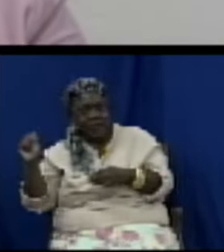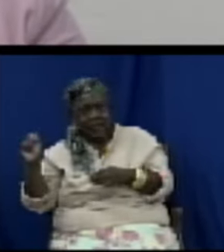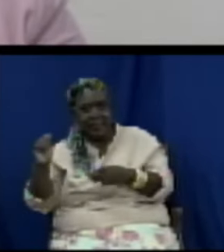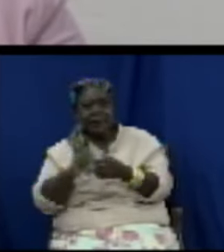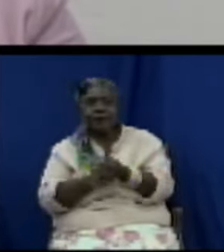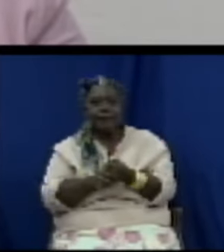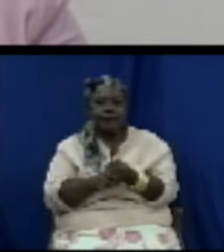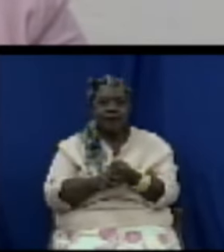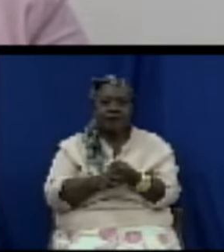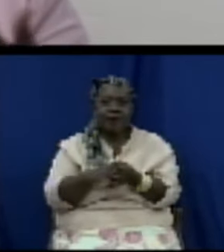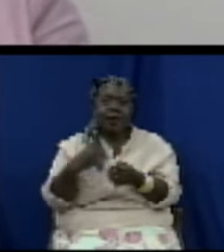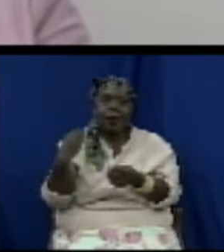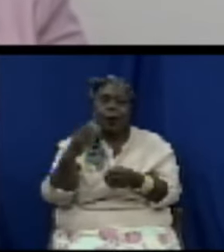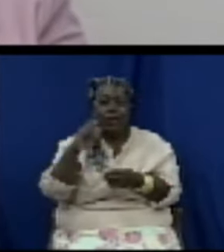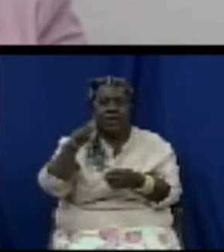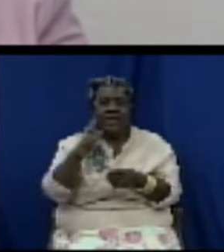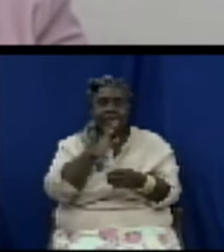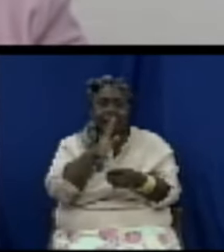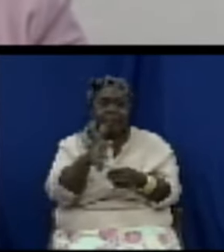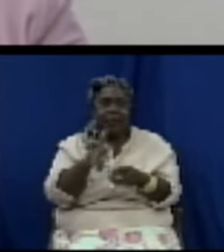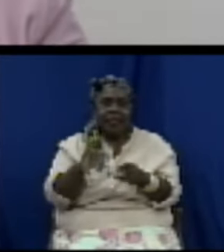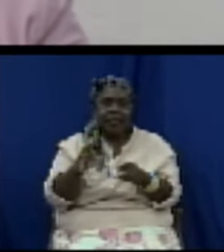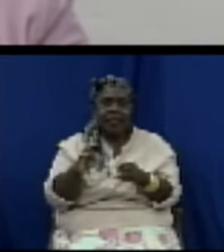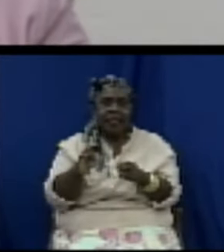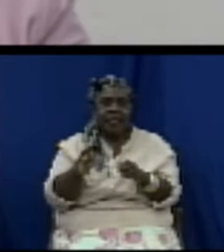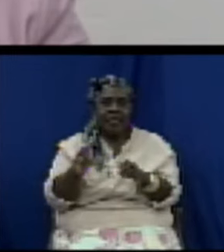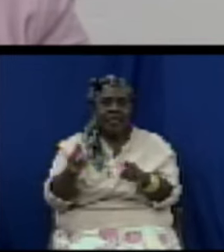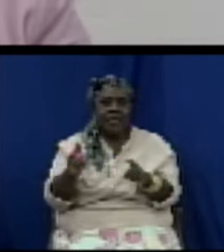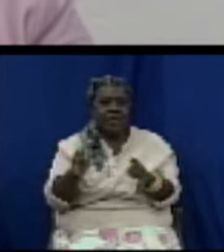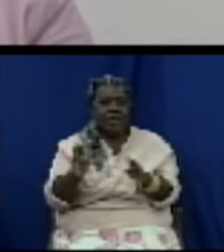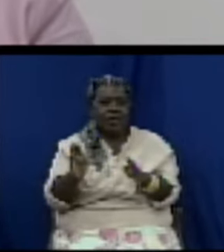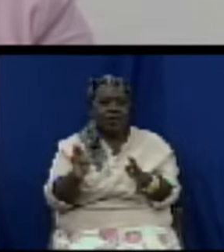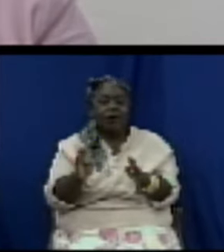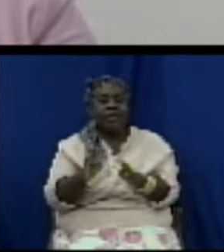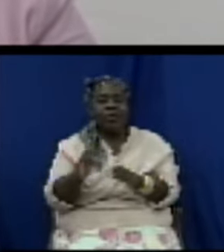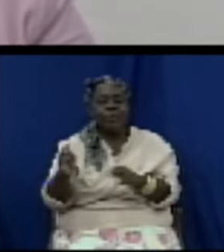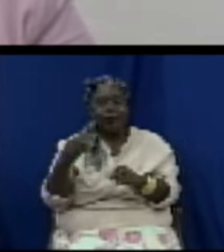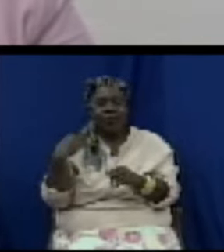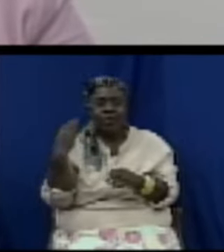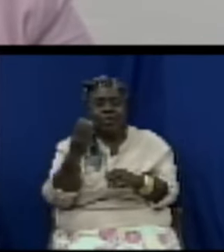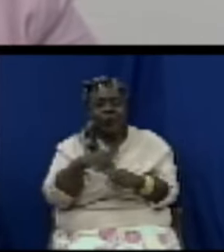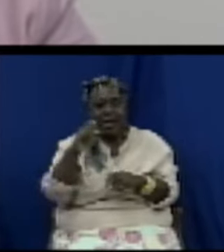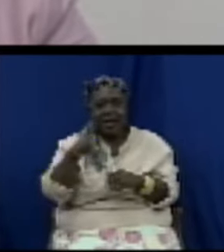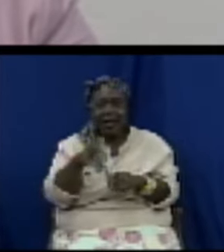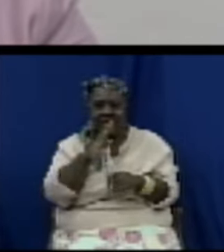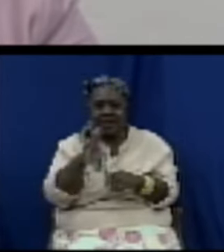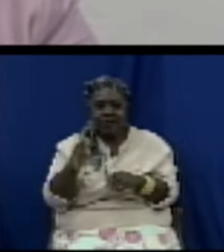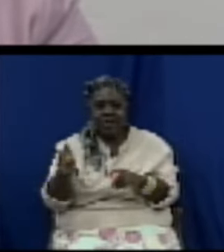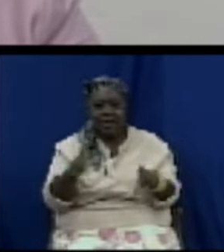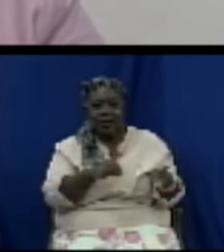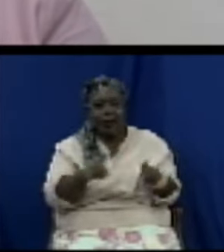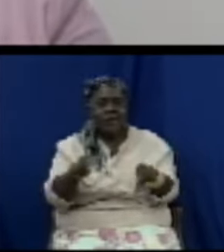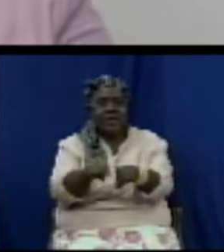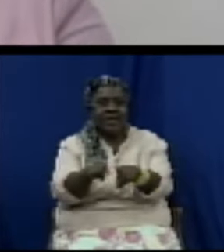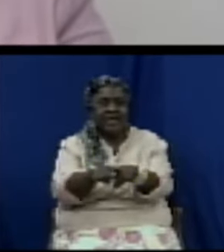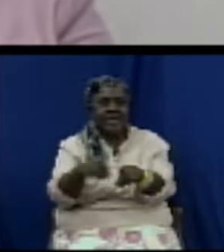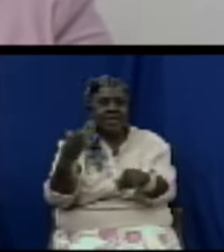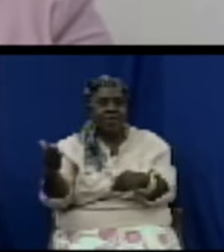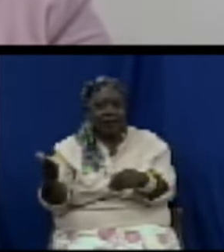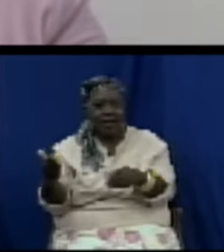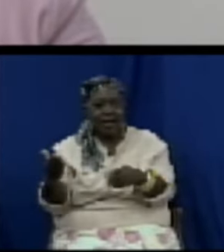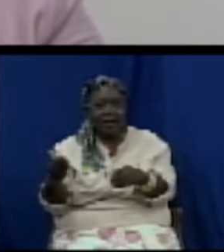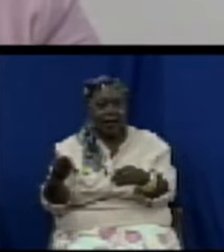is directly linked to the update of our legislation critical pieces like the consumer protection bill we